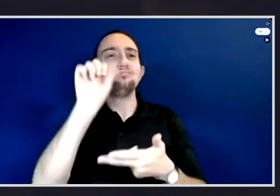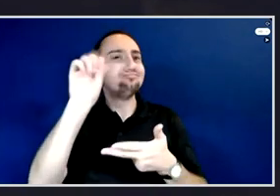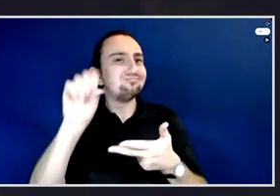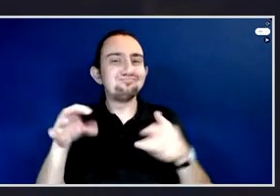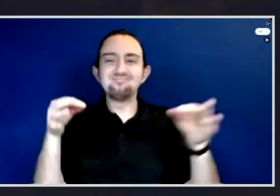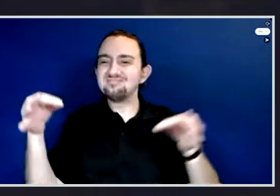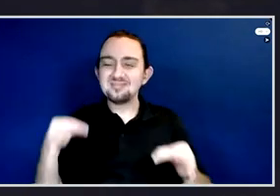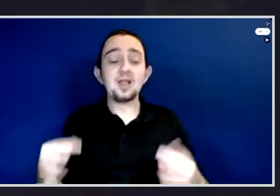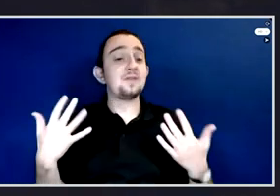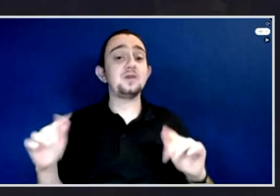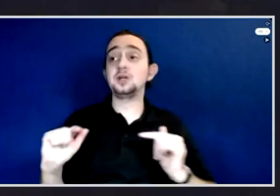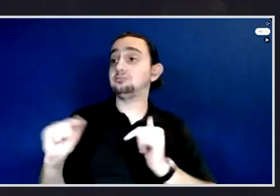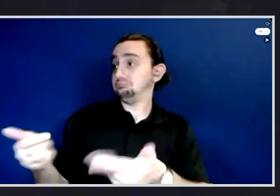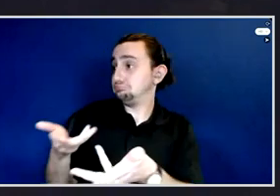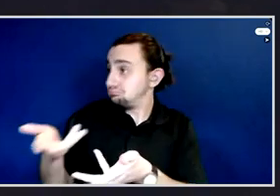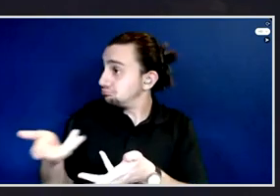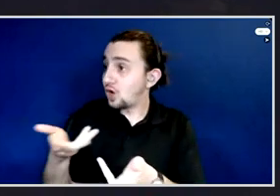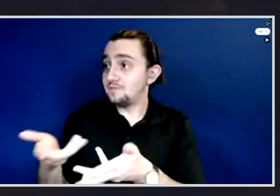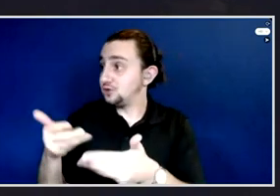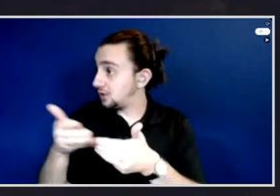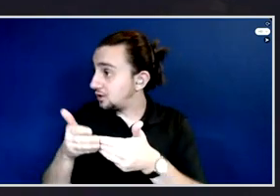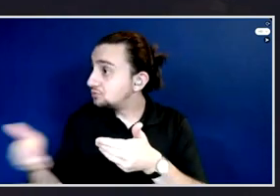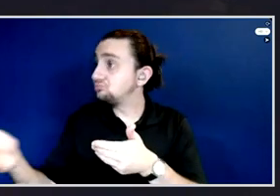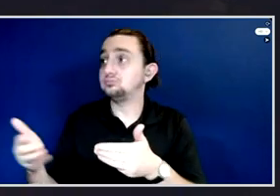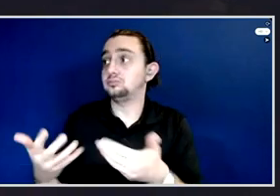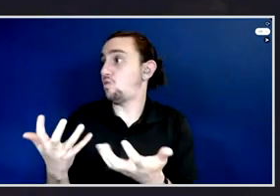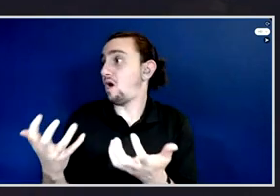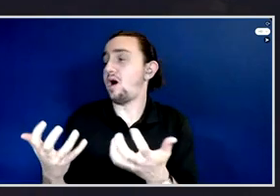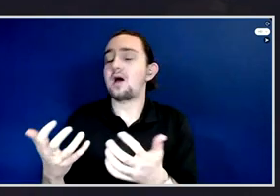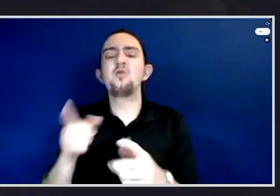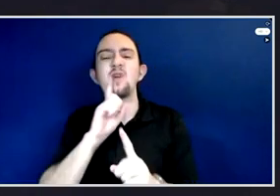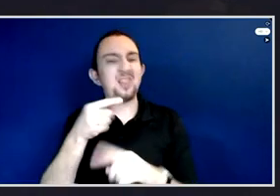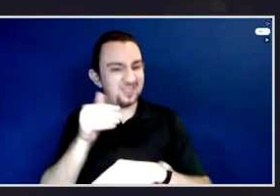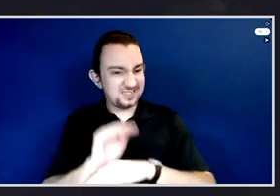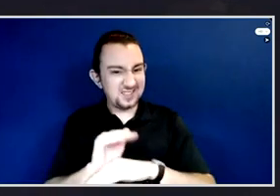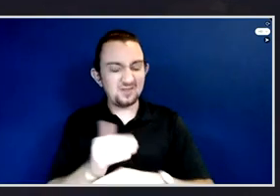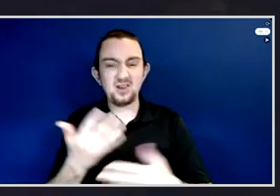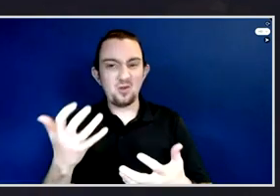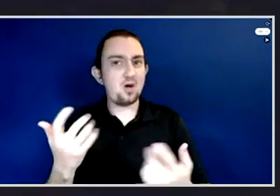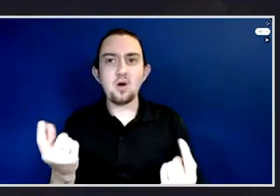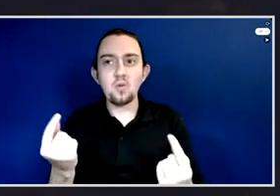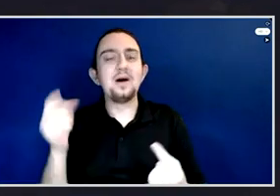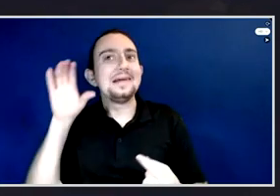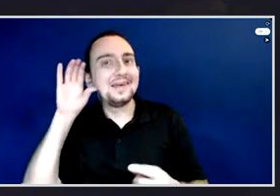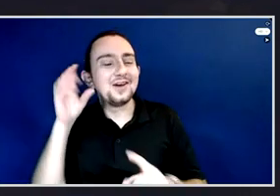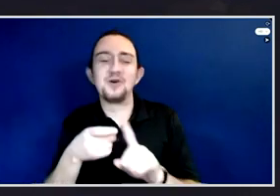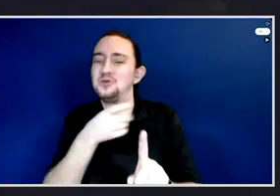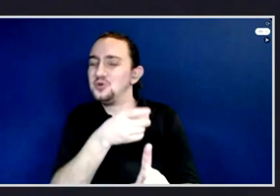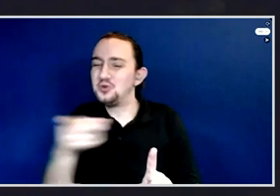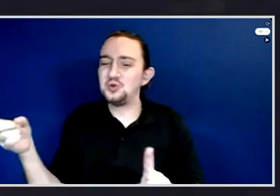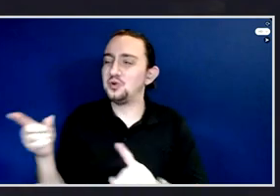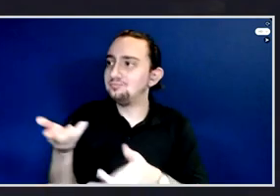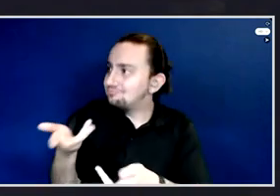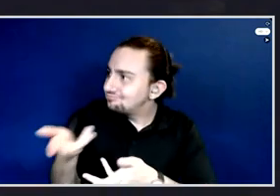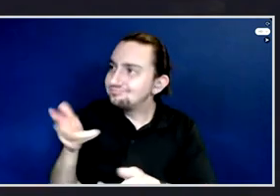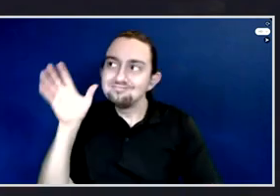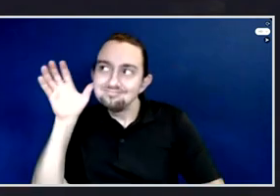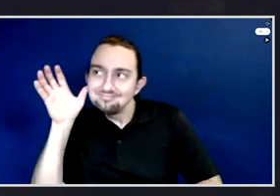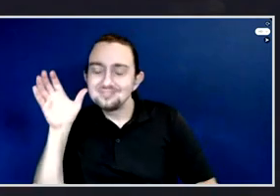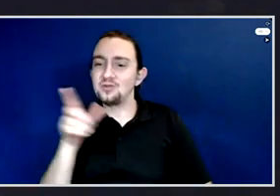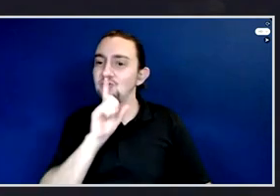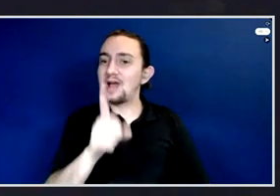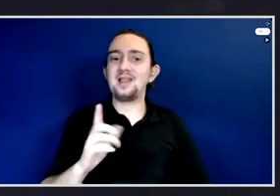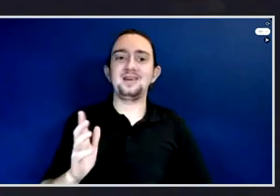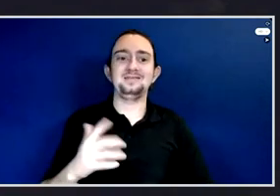conversation, because mostly what we want to do this evening is to hear from you. And actually, it's great for me, because I usually have to answer the questions, now I get to ask them. Oh,